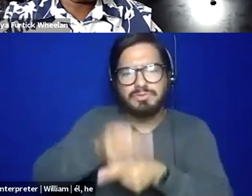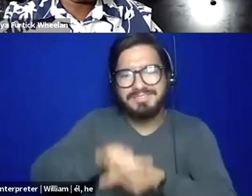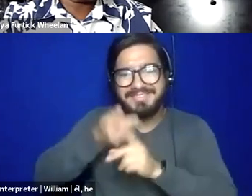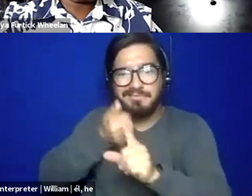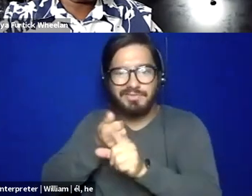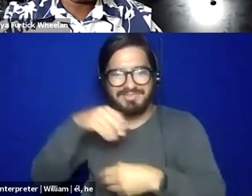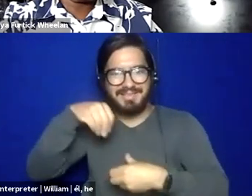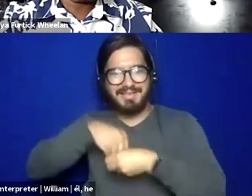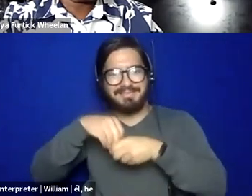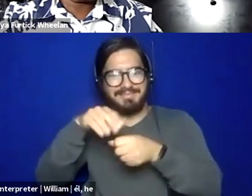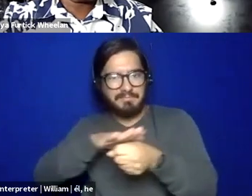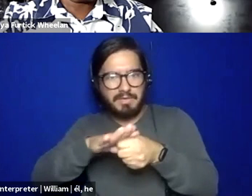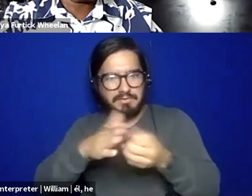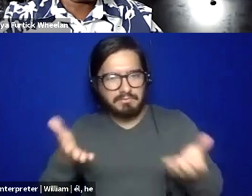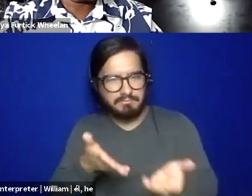spaces?